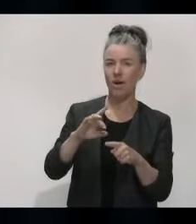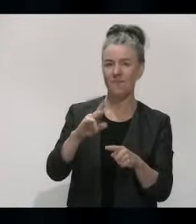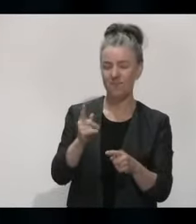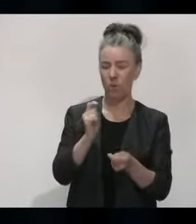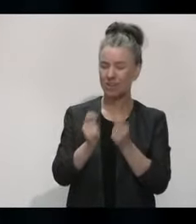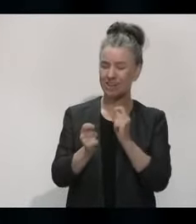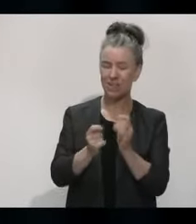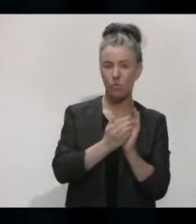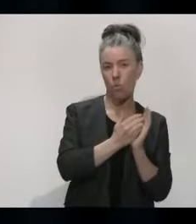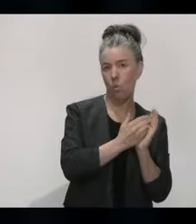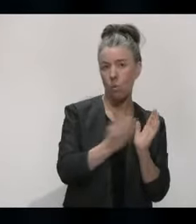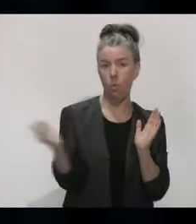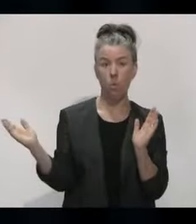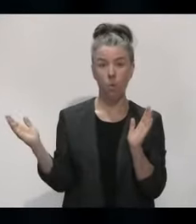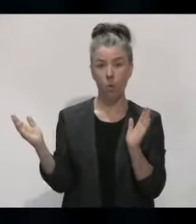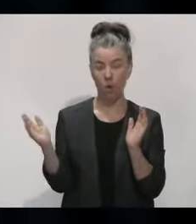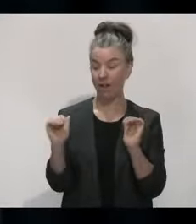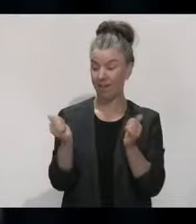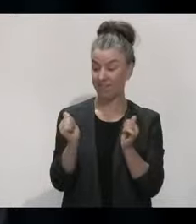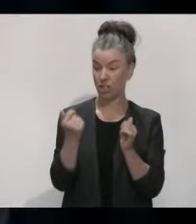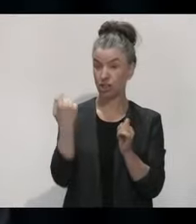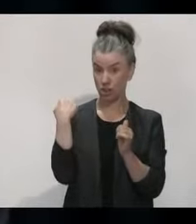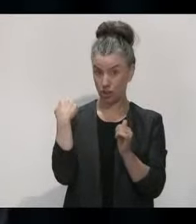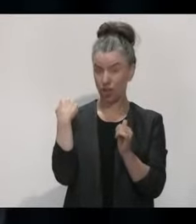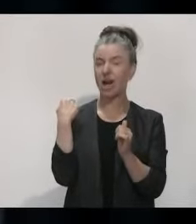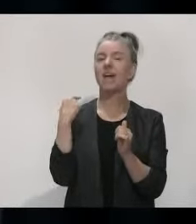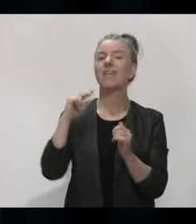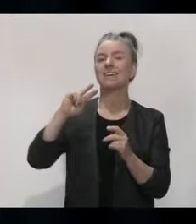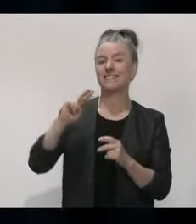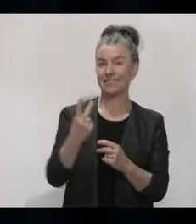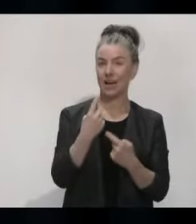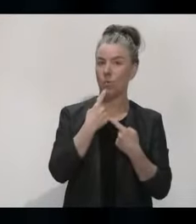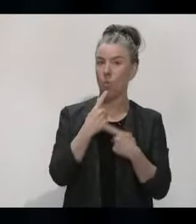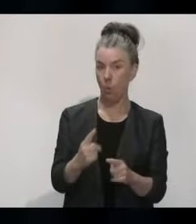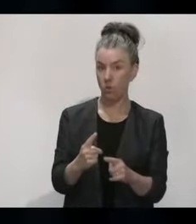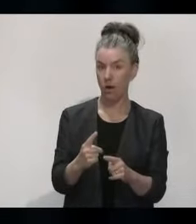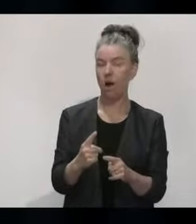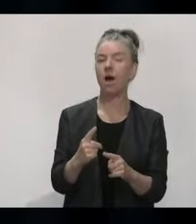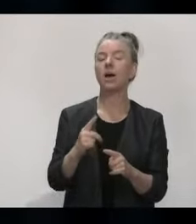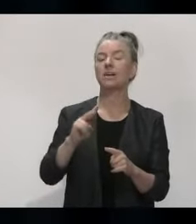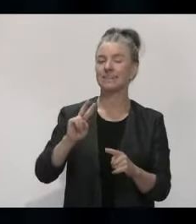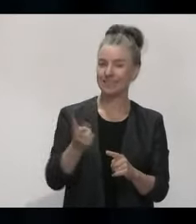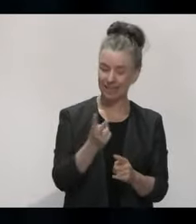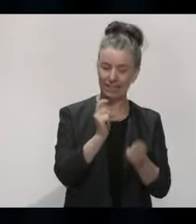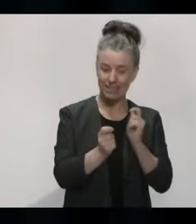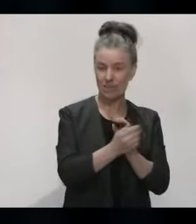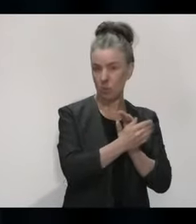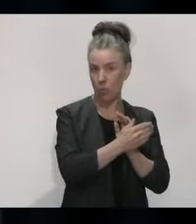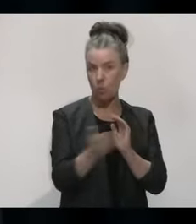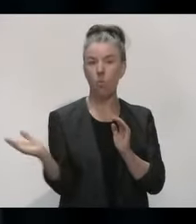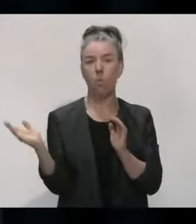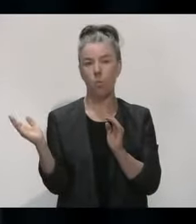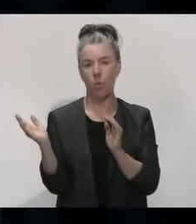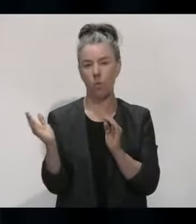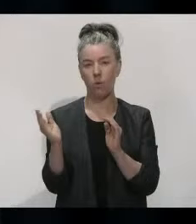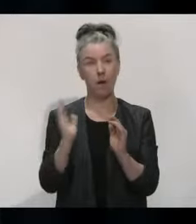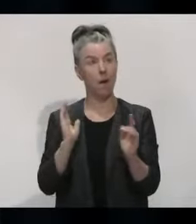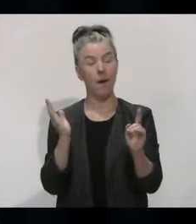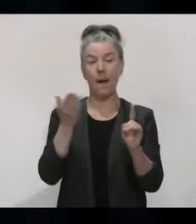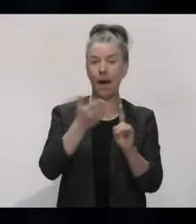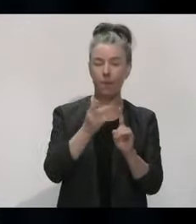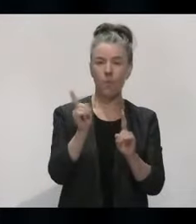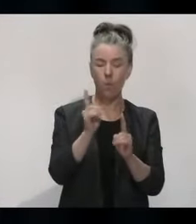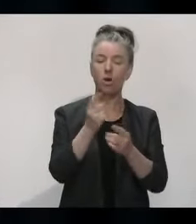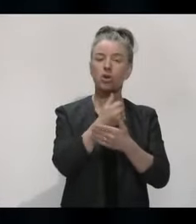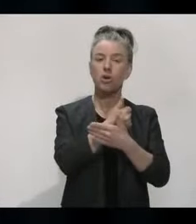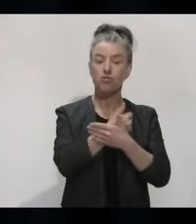of everybody. That was completed. And then we put in place a second order requiring a second sweep of everybody with the intention to then have a